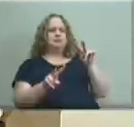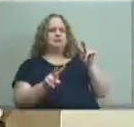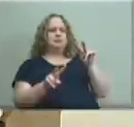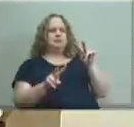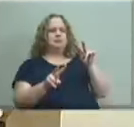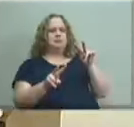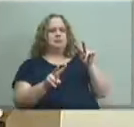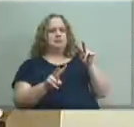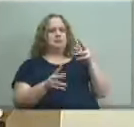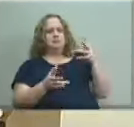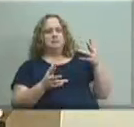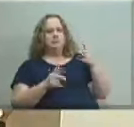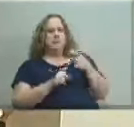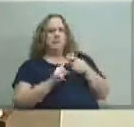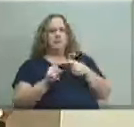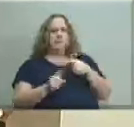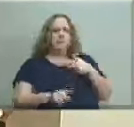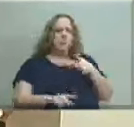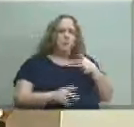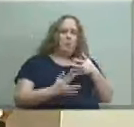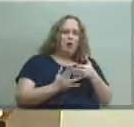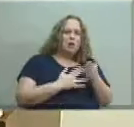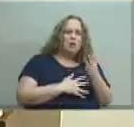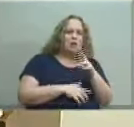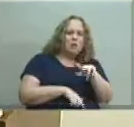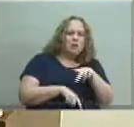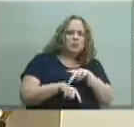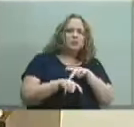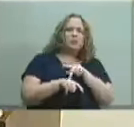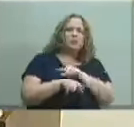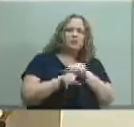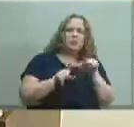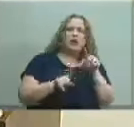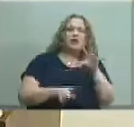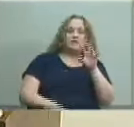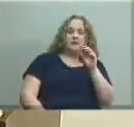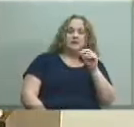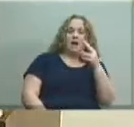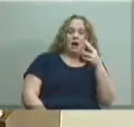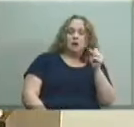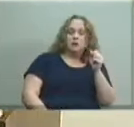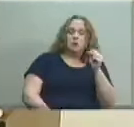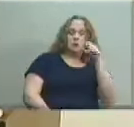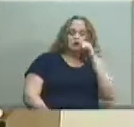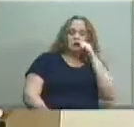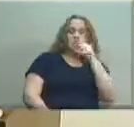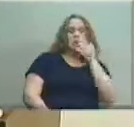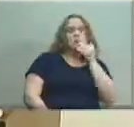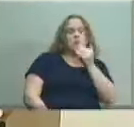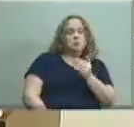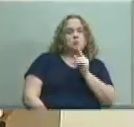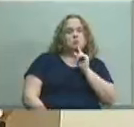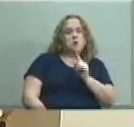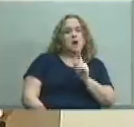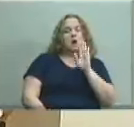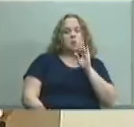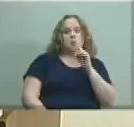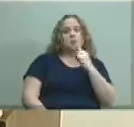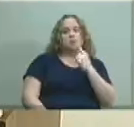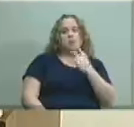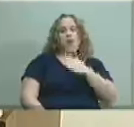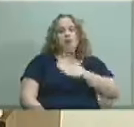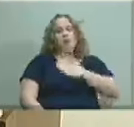much from a walkthrough with the principal but um 50 high school kids are often going to tell you what they